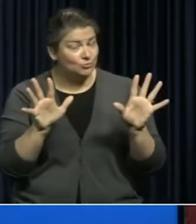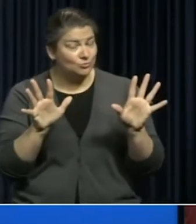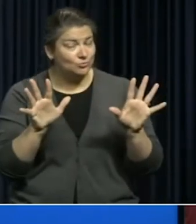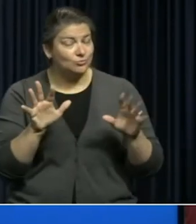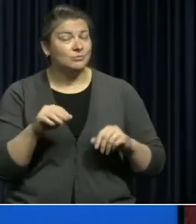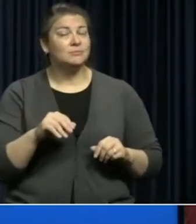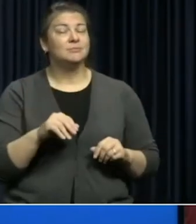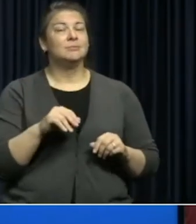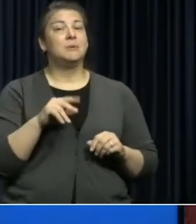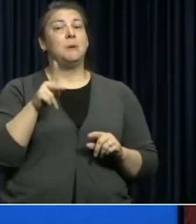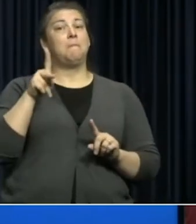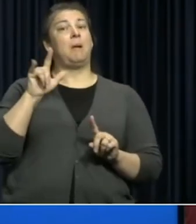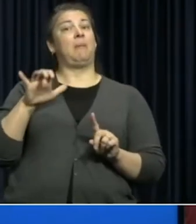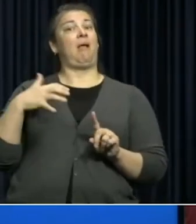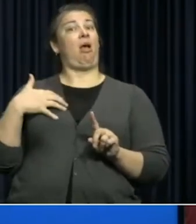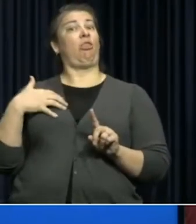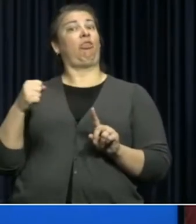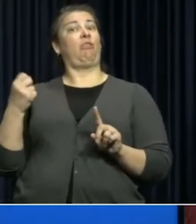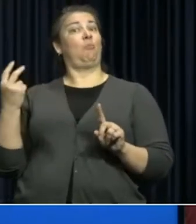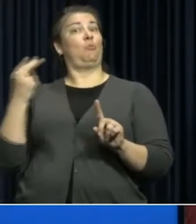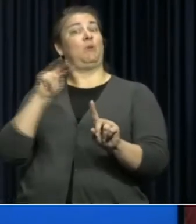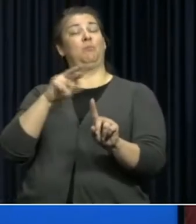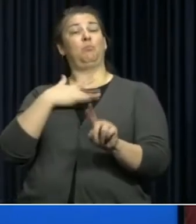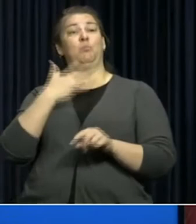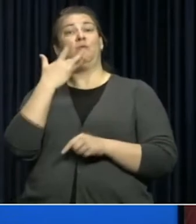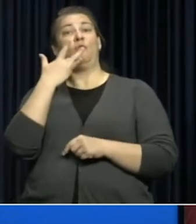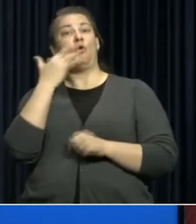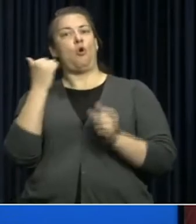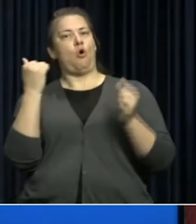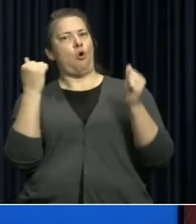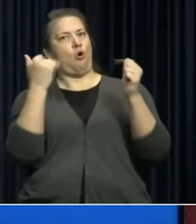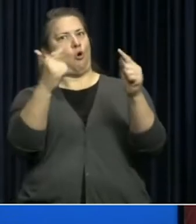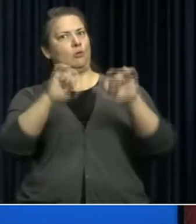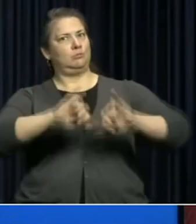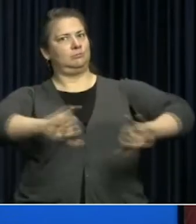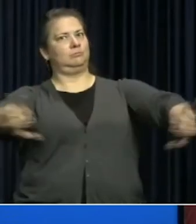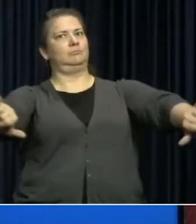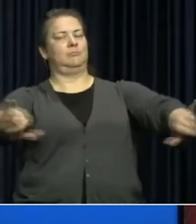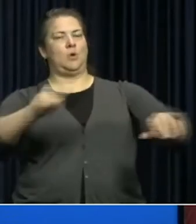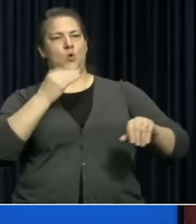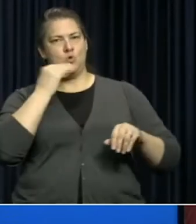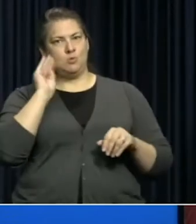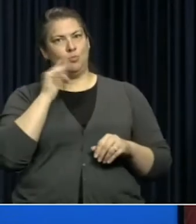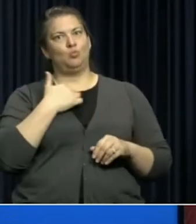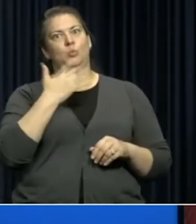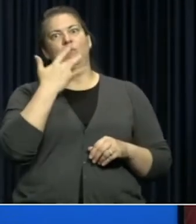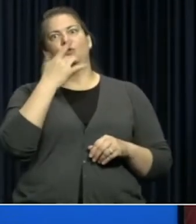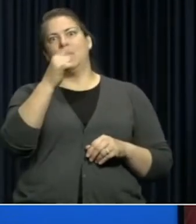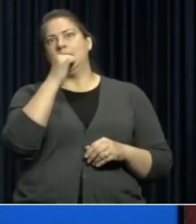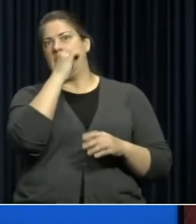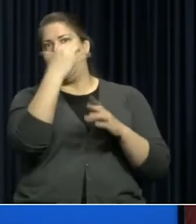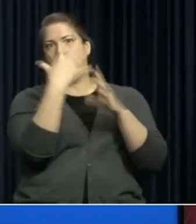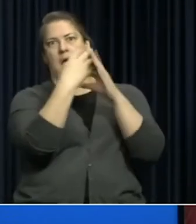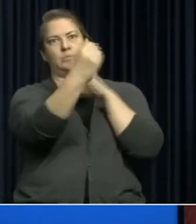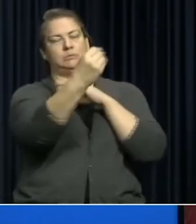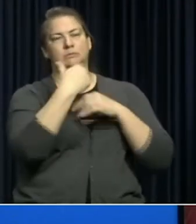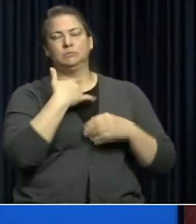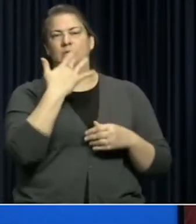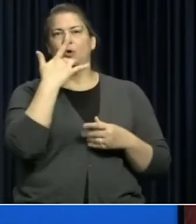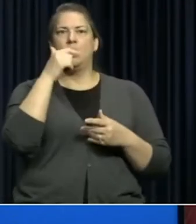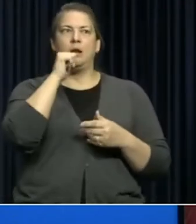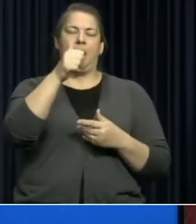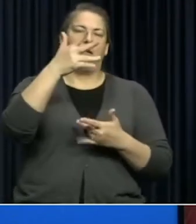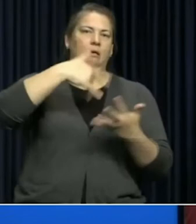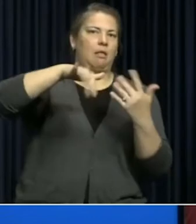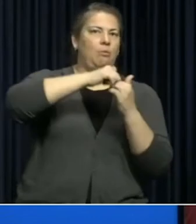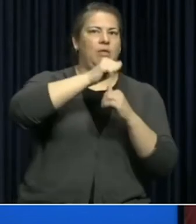From a purely public health standpoint we would prefer everybody stay healthy at home right now. We would rather you weren't out and about interacting with each other